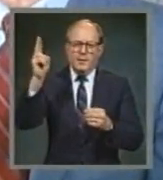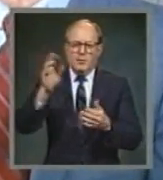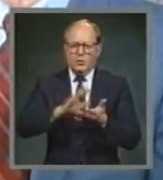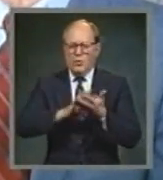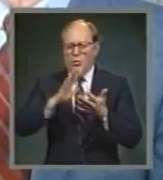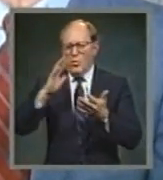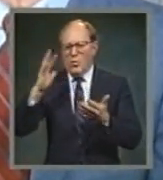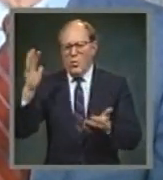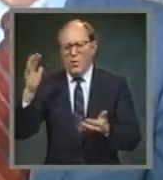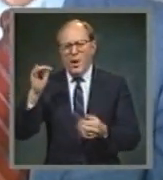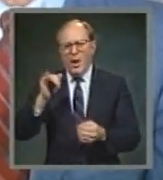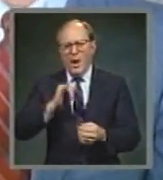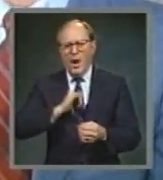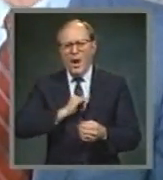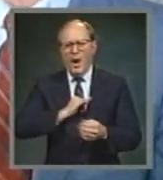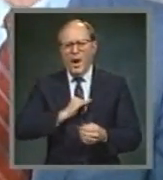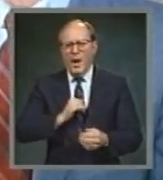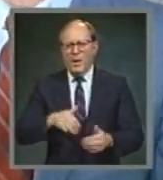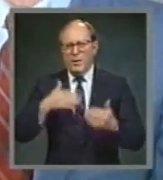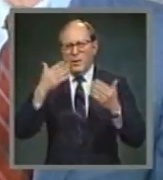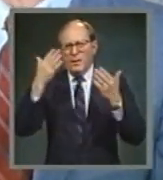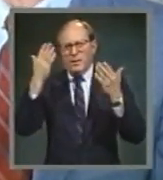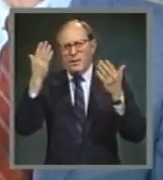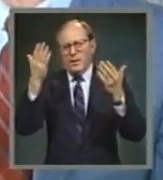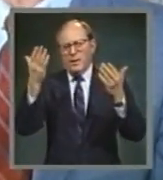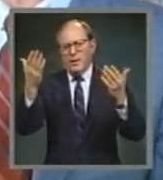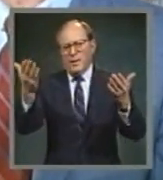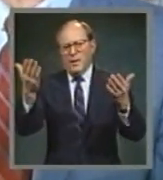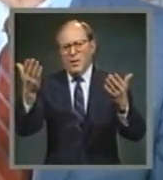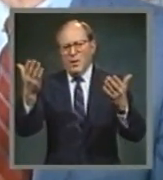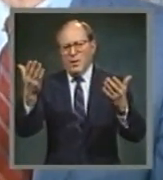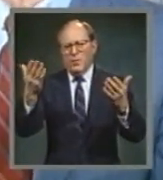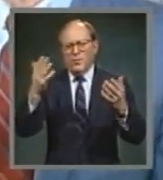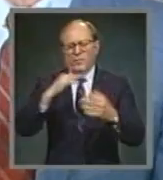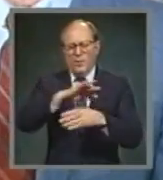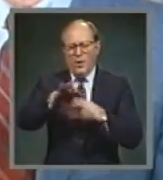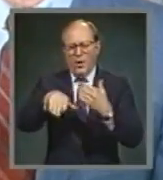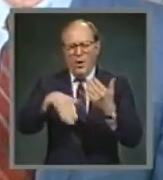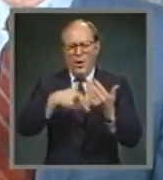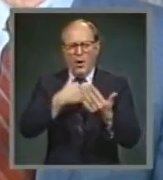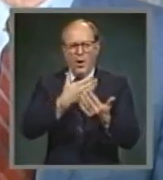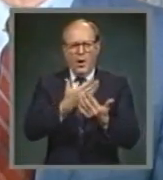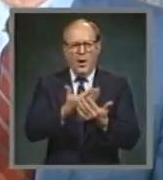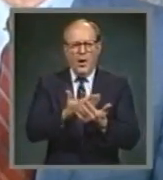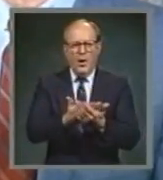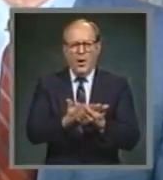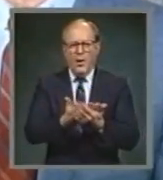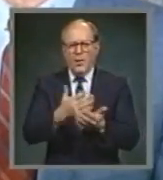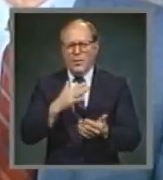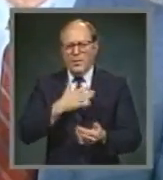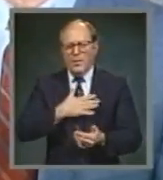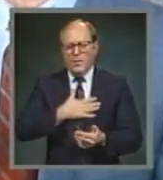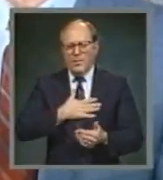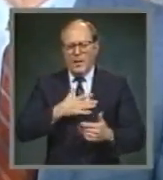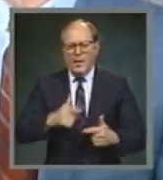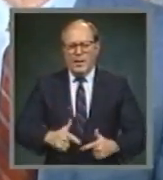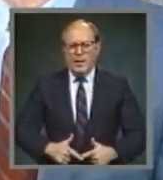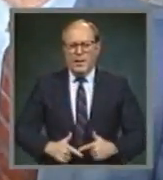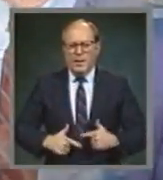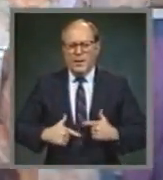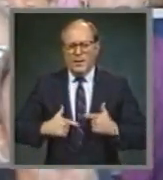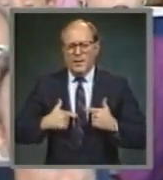glory I'll be born, the remnant